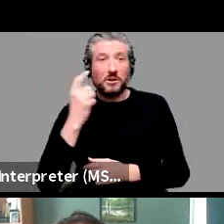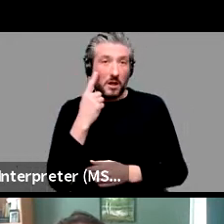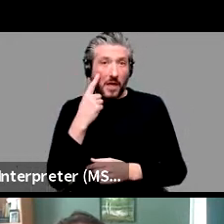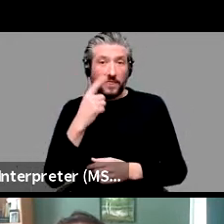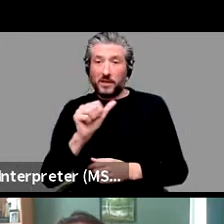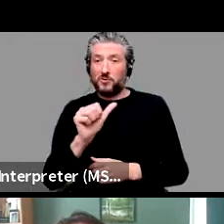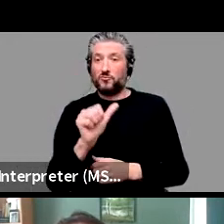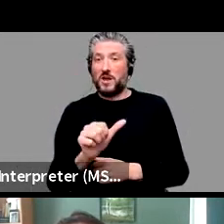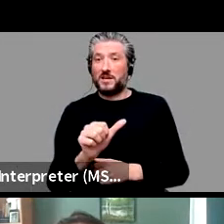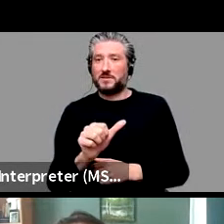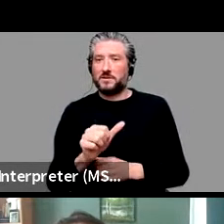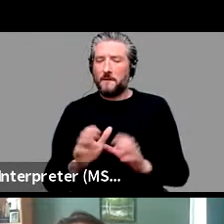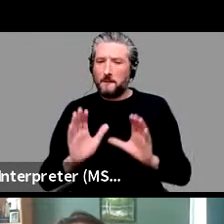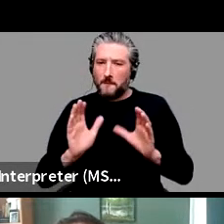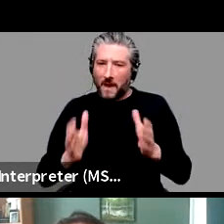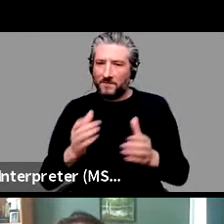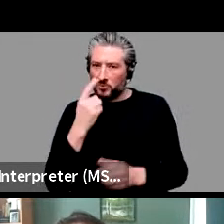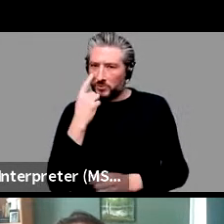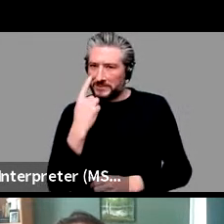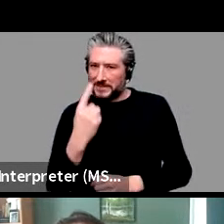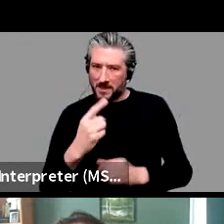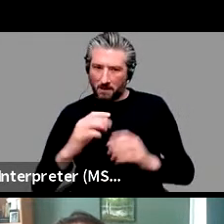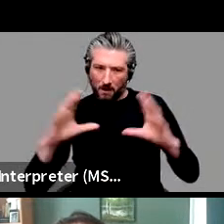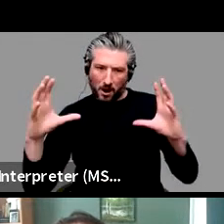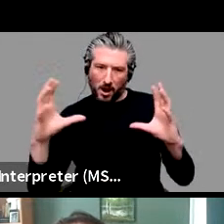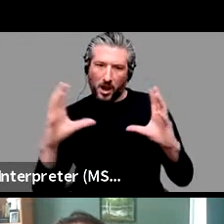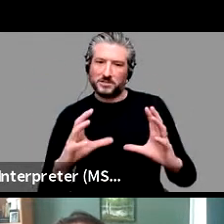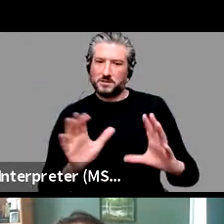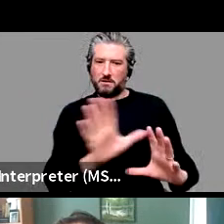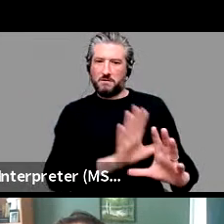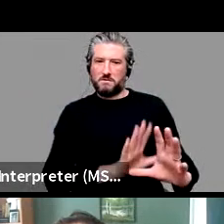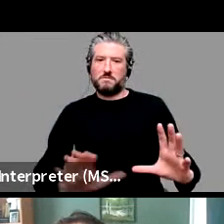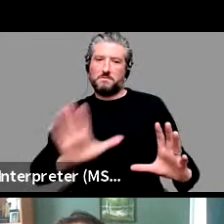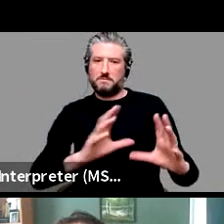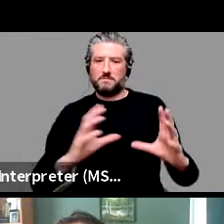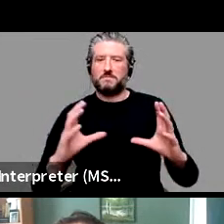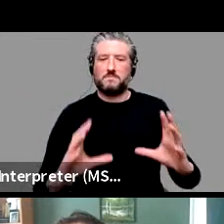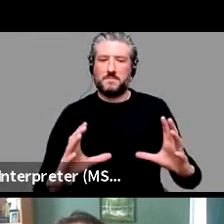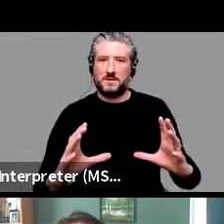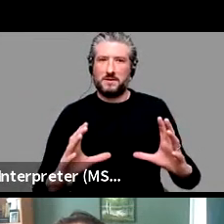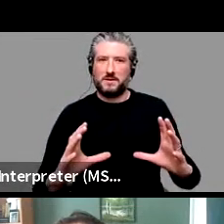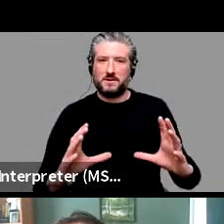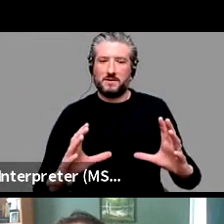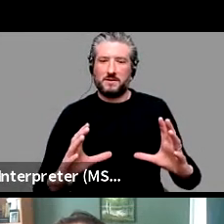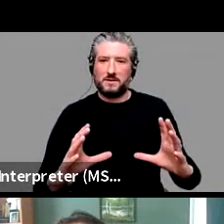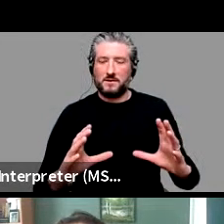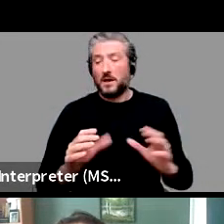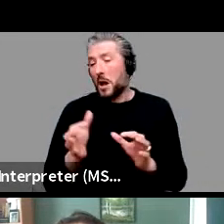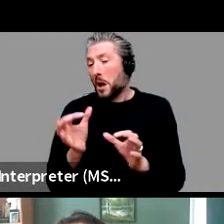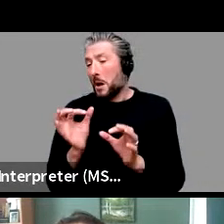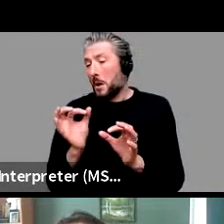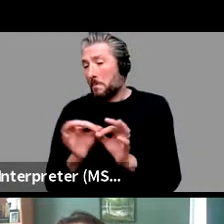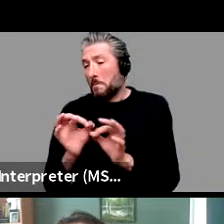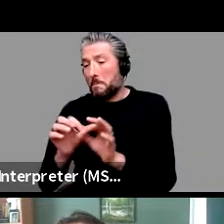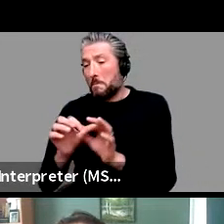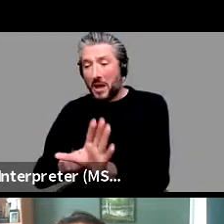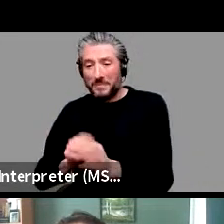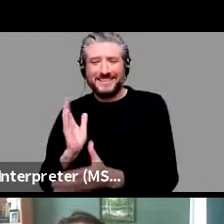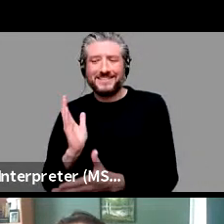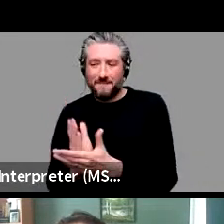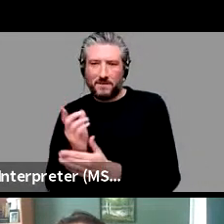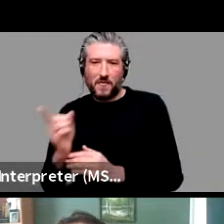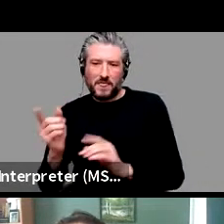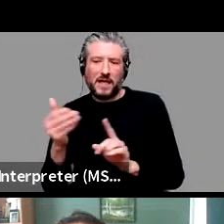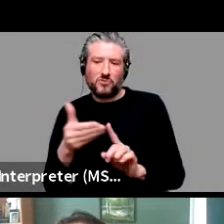it's clustered, there's clustering, right? Which Bybee certainly recognized. Um, and, and Ben too,